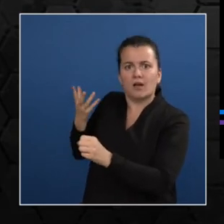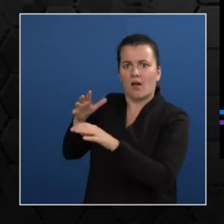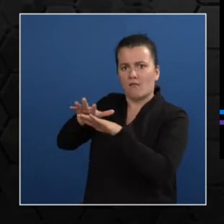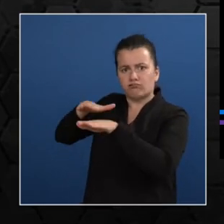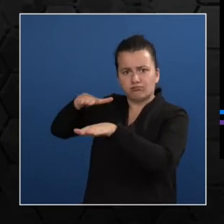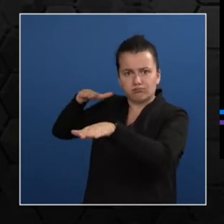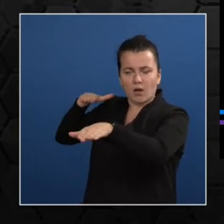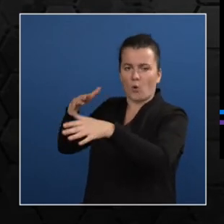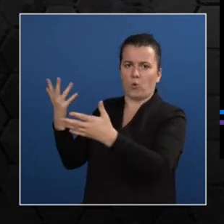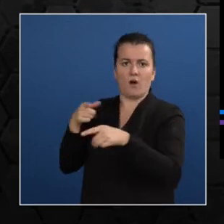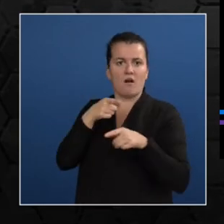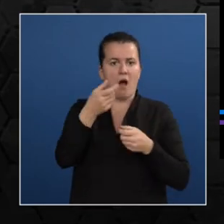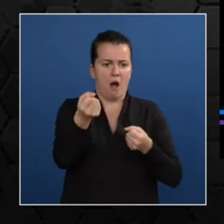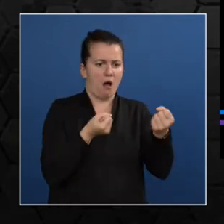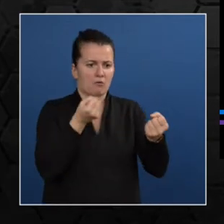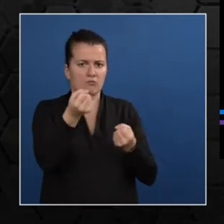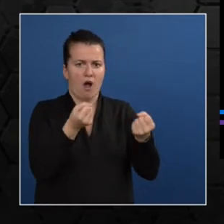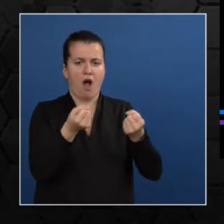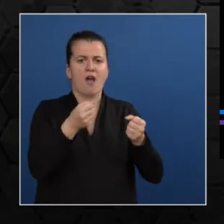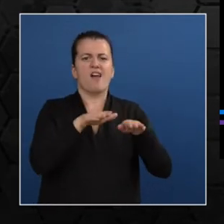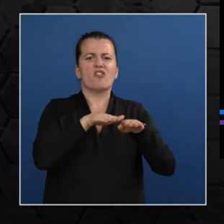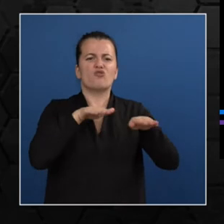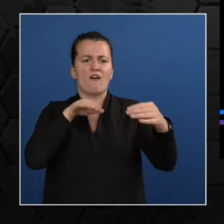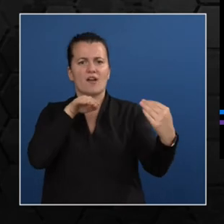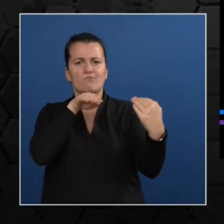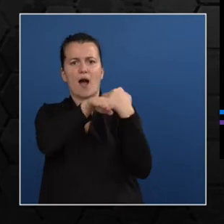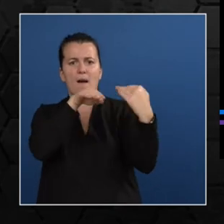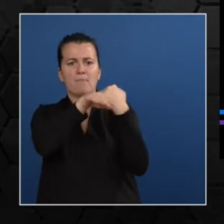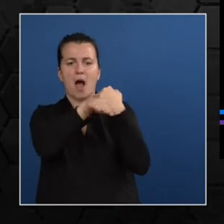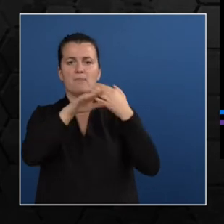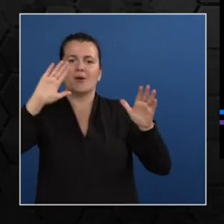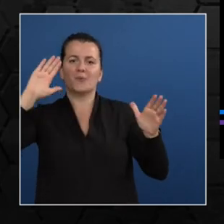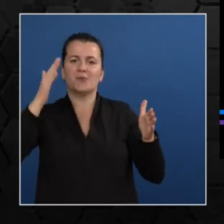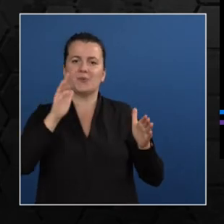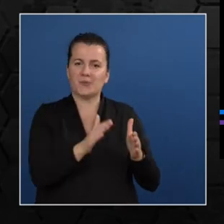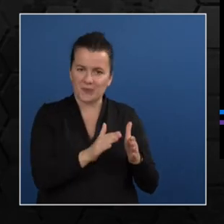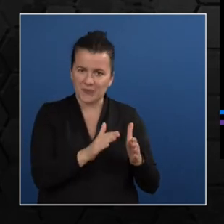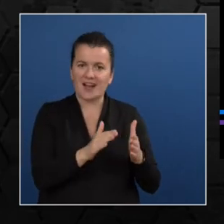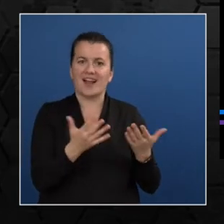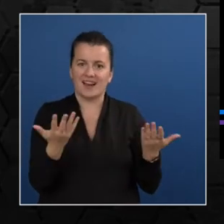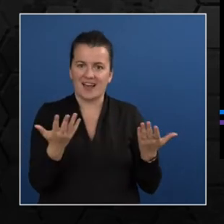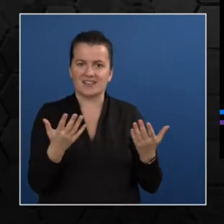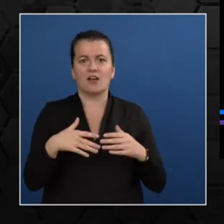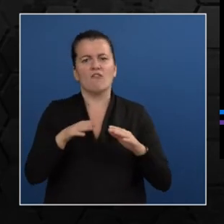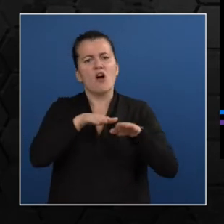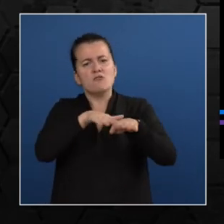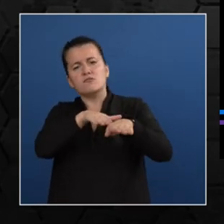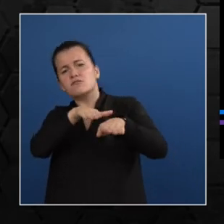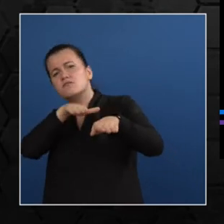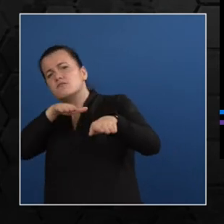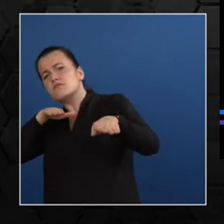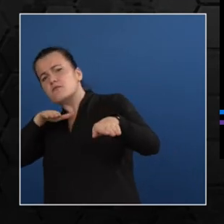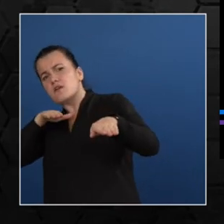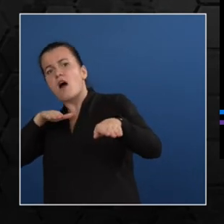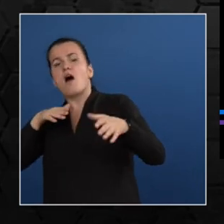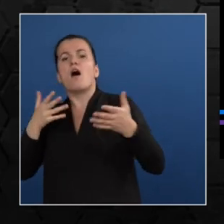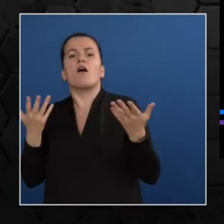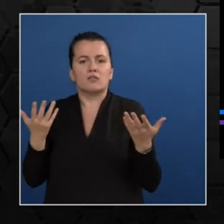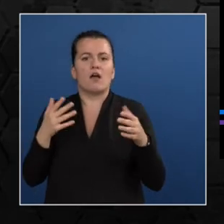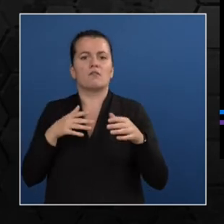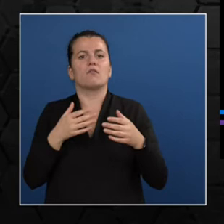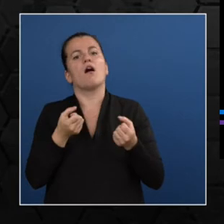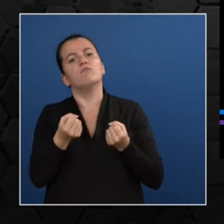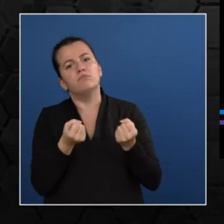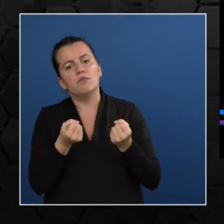land value remarkably by cutting down the number of private vehicles that could have been used if the bus was not in function. Also,